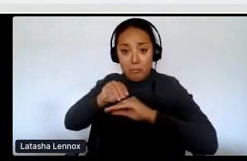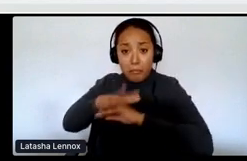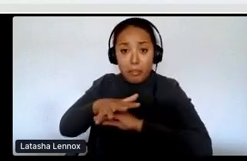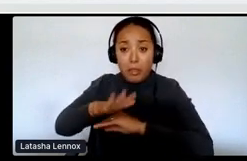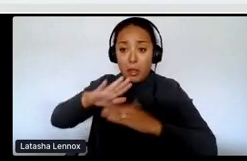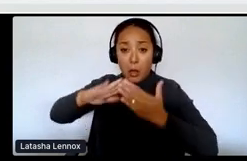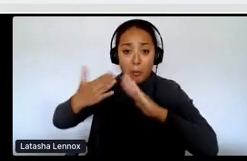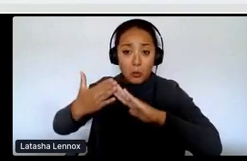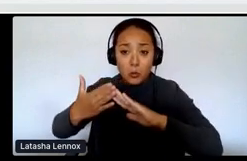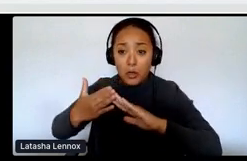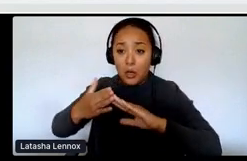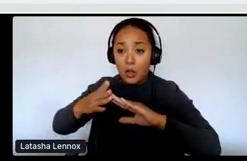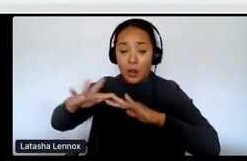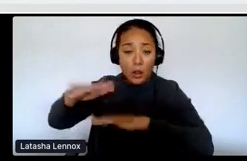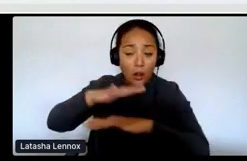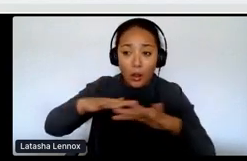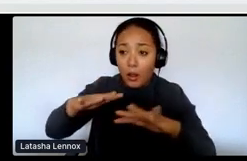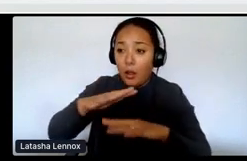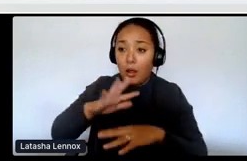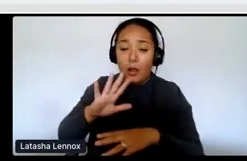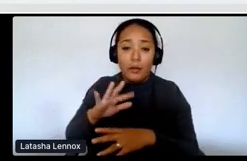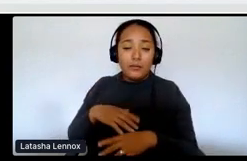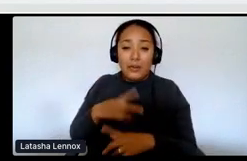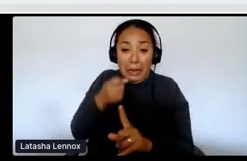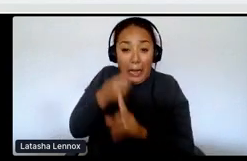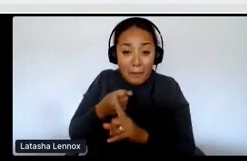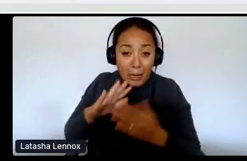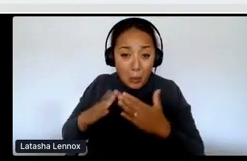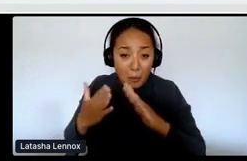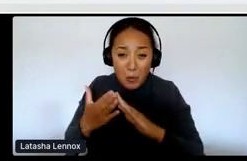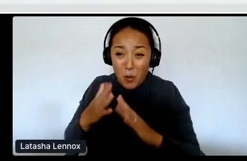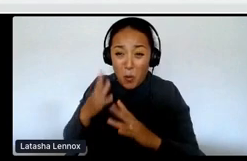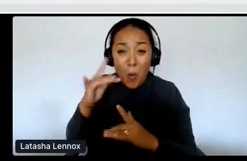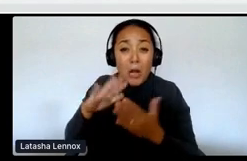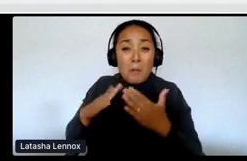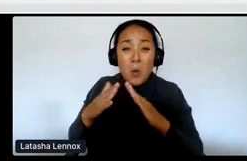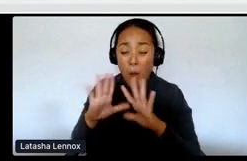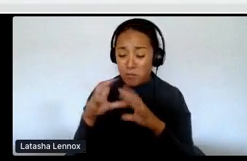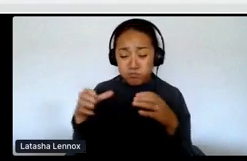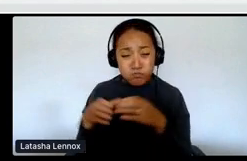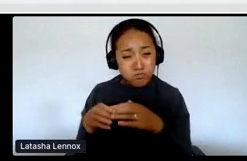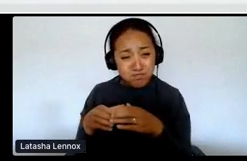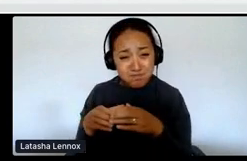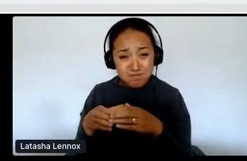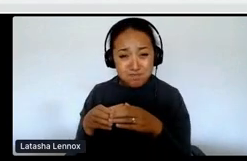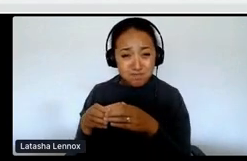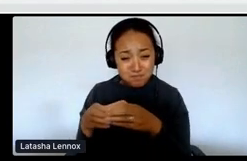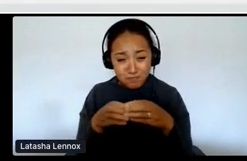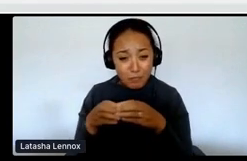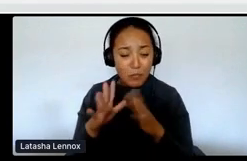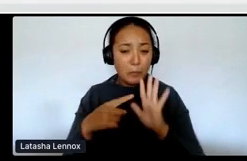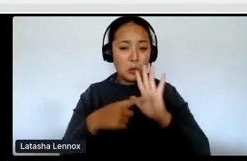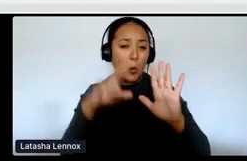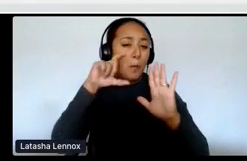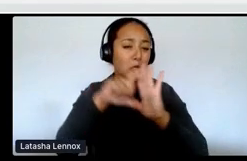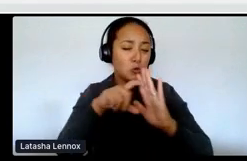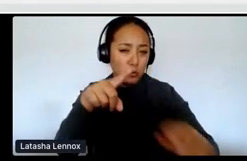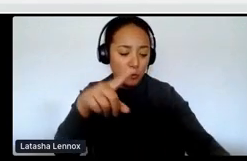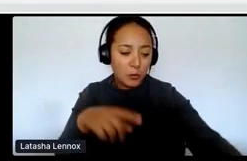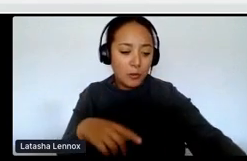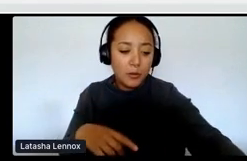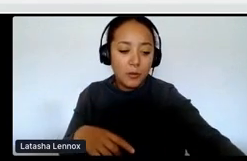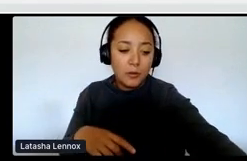and, and where we come from. and because our communities were so intact, um, you know, I'm going to show this photo. I usually talk about